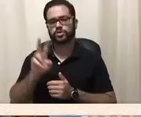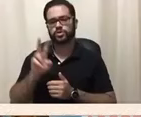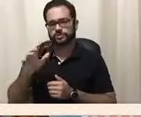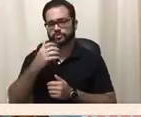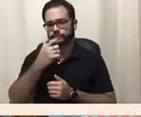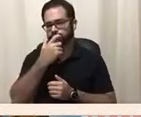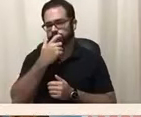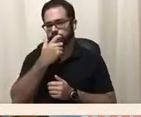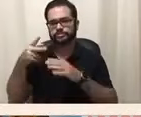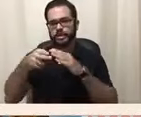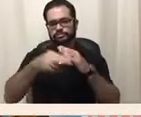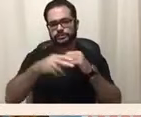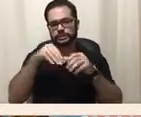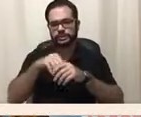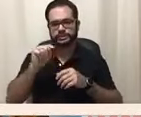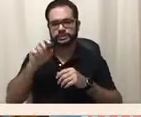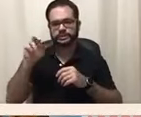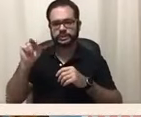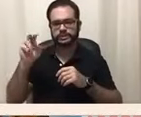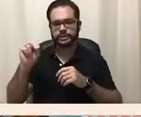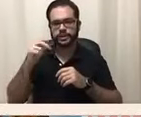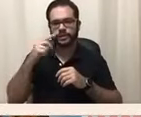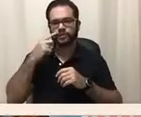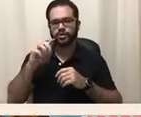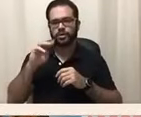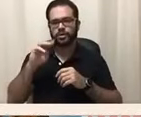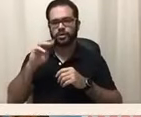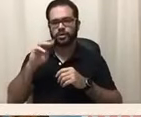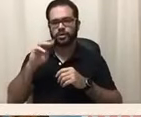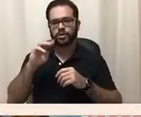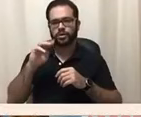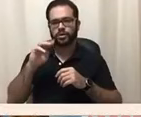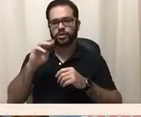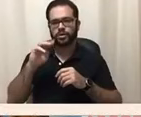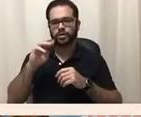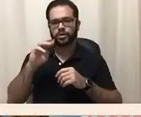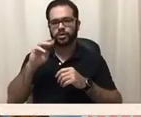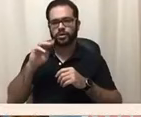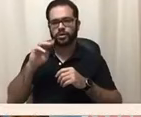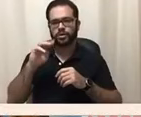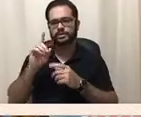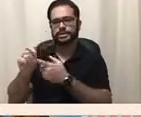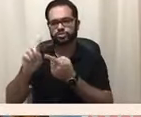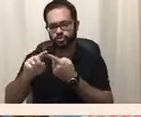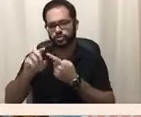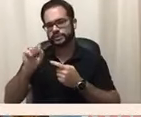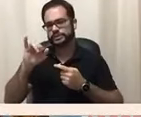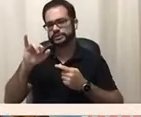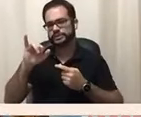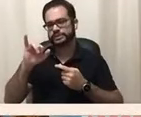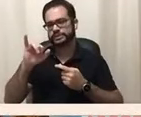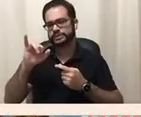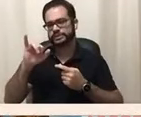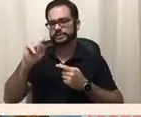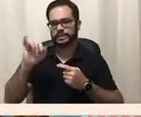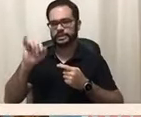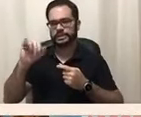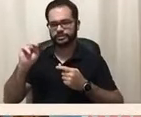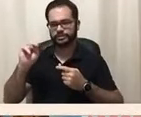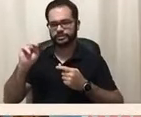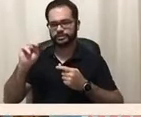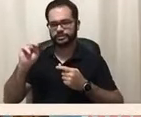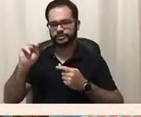by Governor Breedinson's massive cuts to the state Medicare